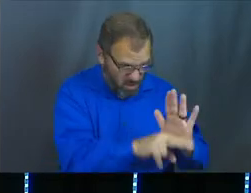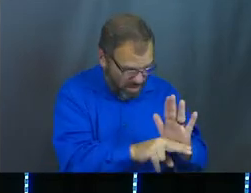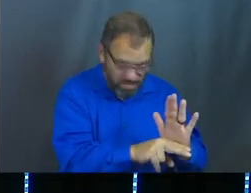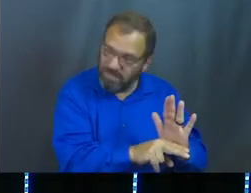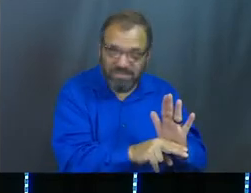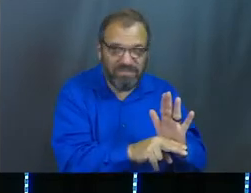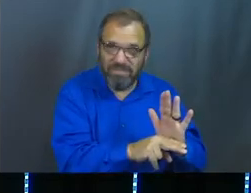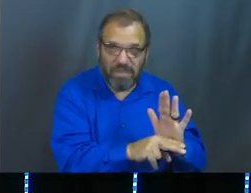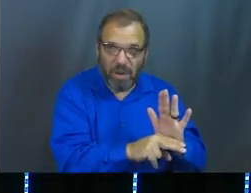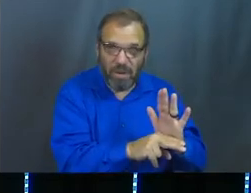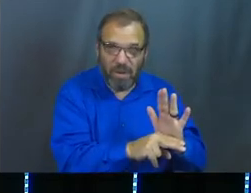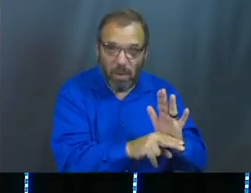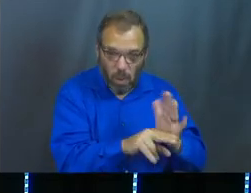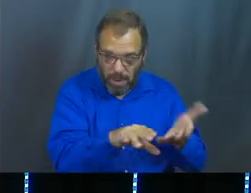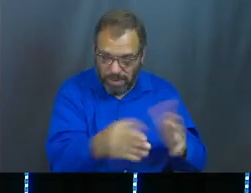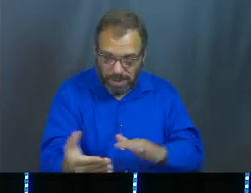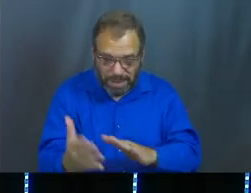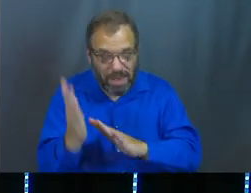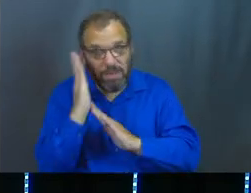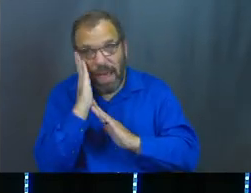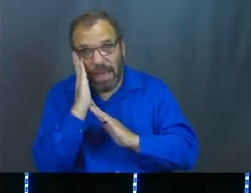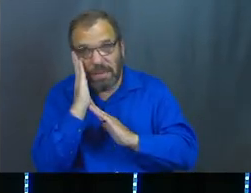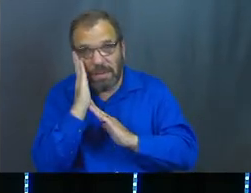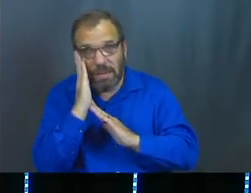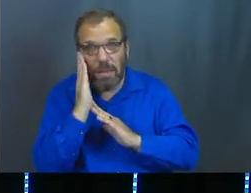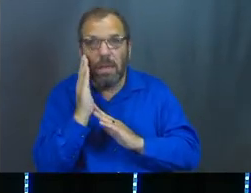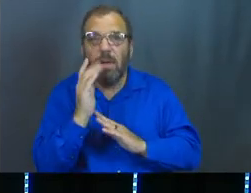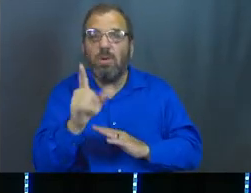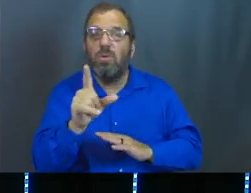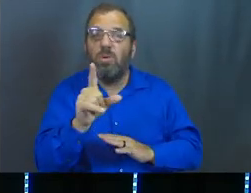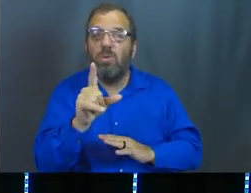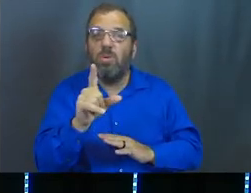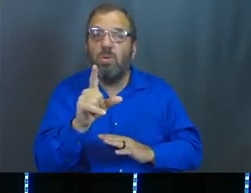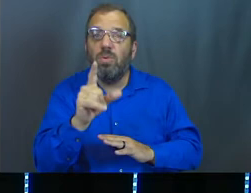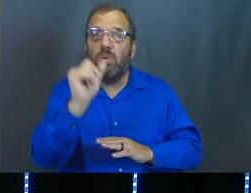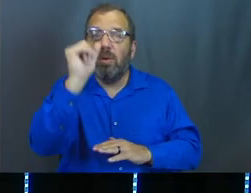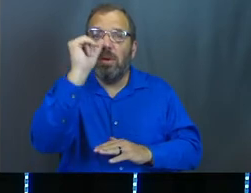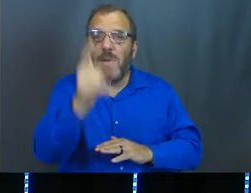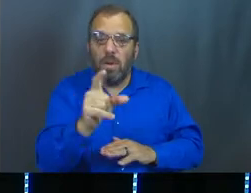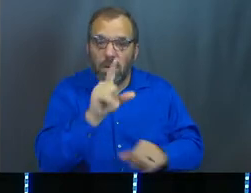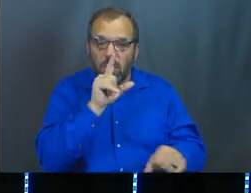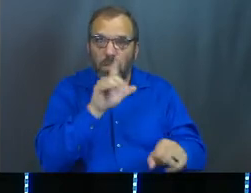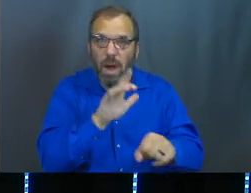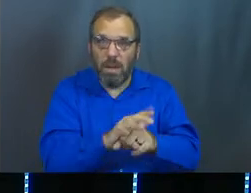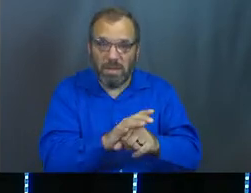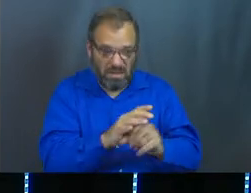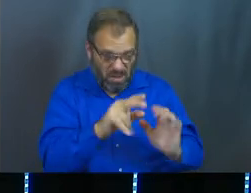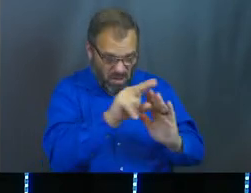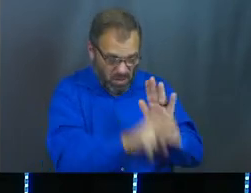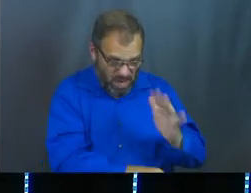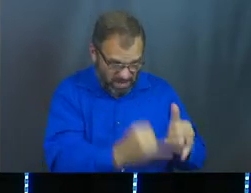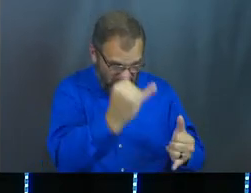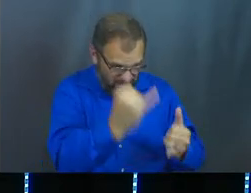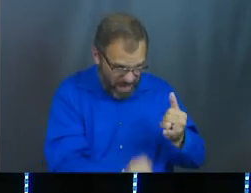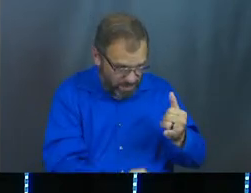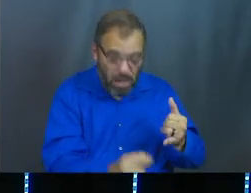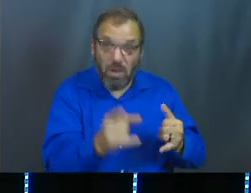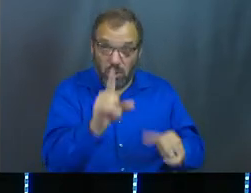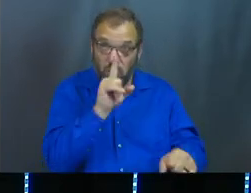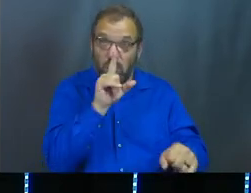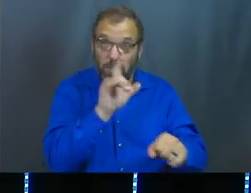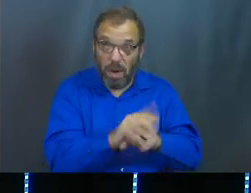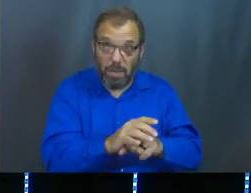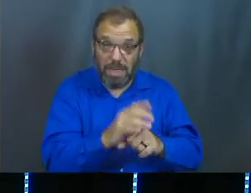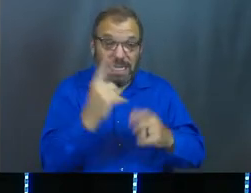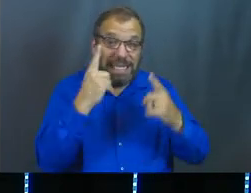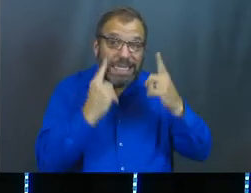You've been at some deathbeds. You have been promised that no grave is ever final. You've been promised